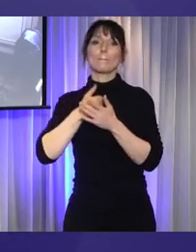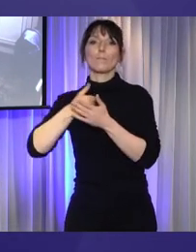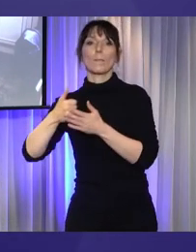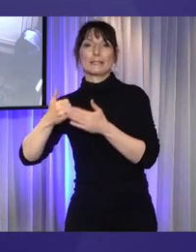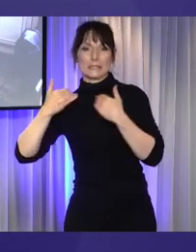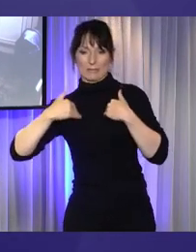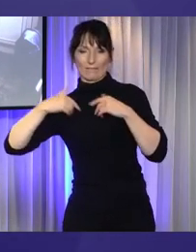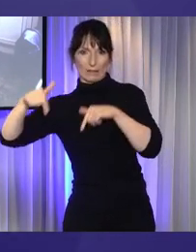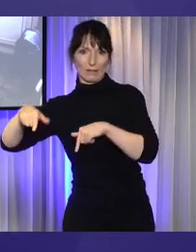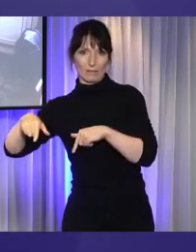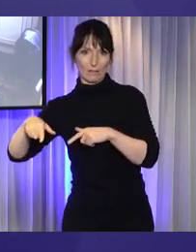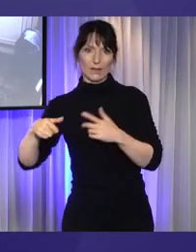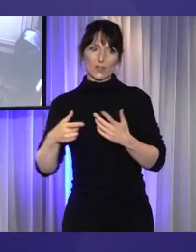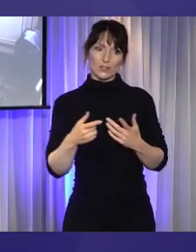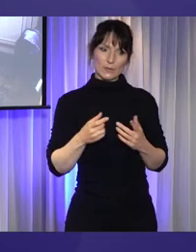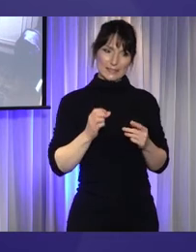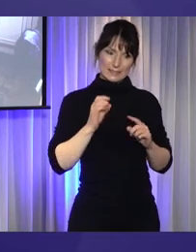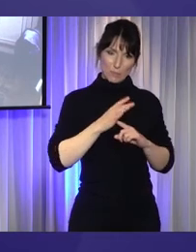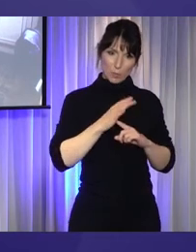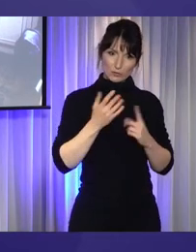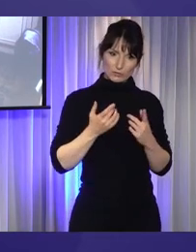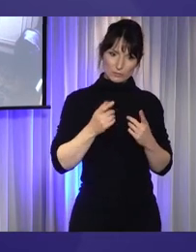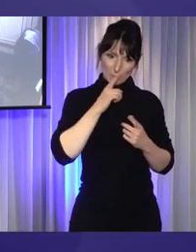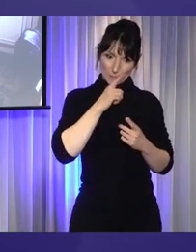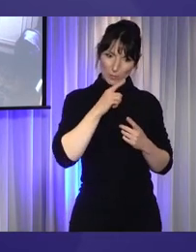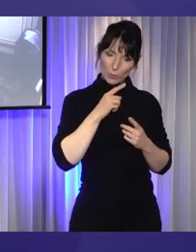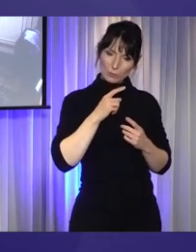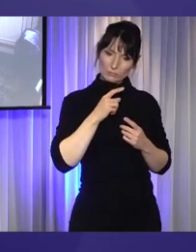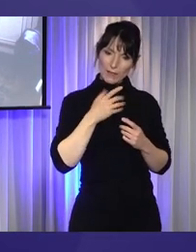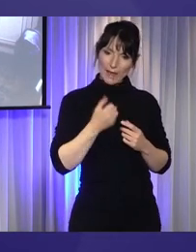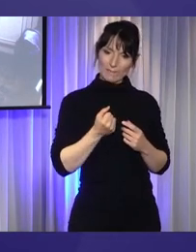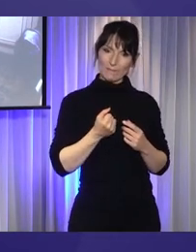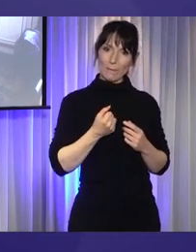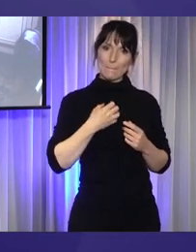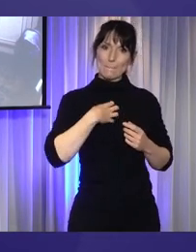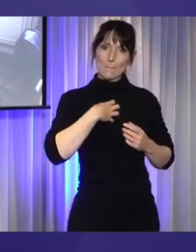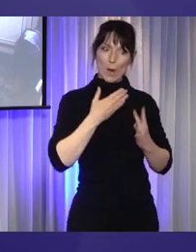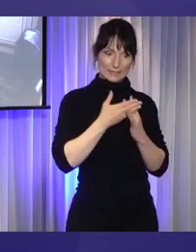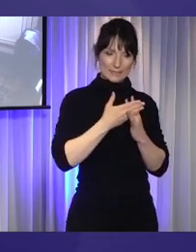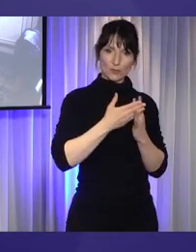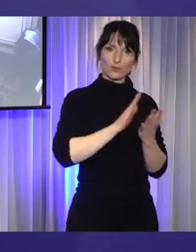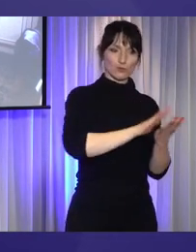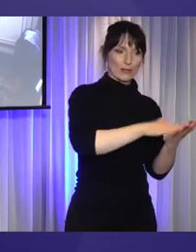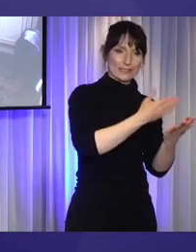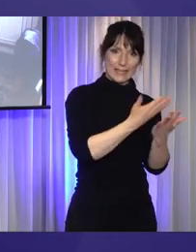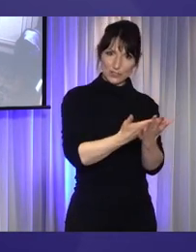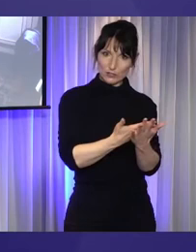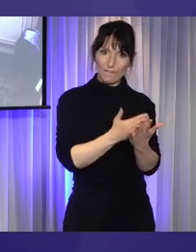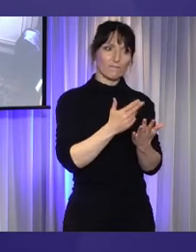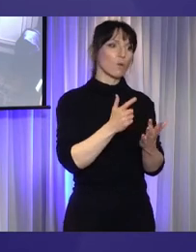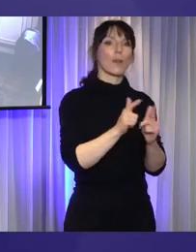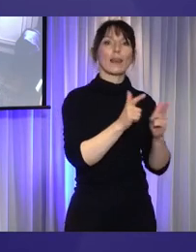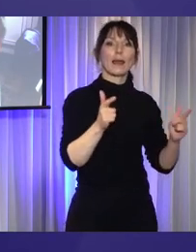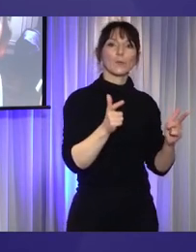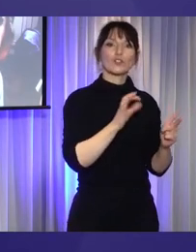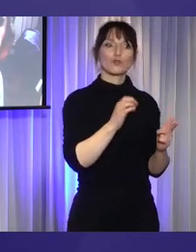our translation services receive more funding to upskill and train more translators for languages not yet recognized or identified